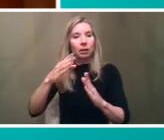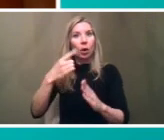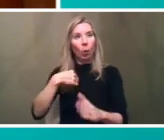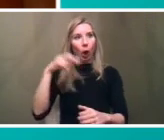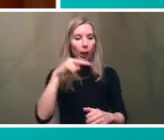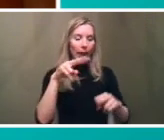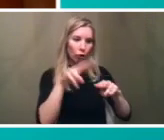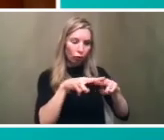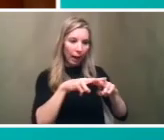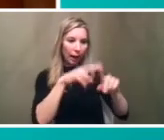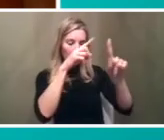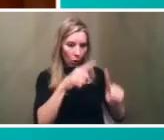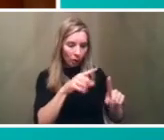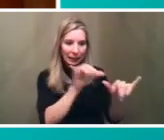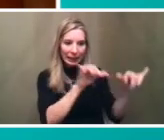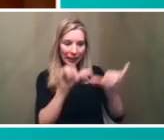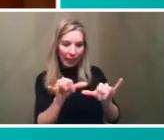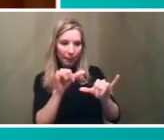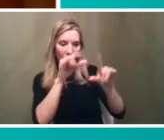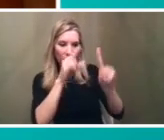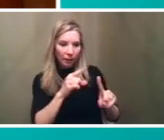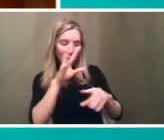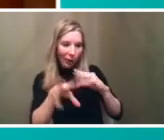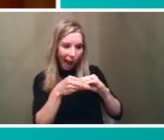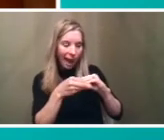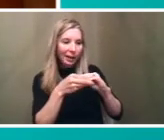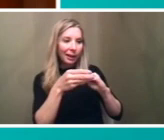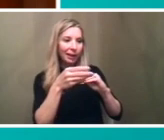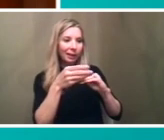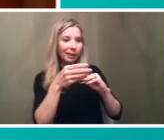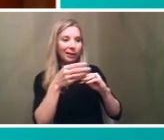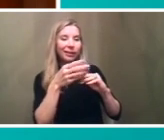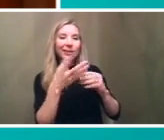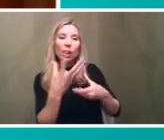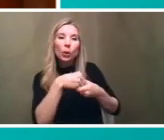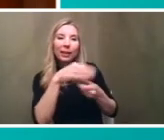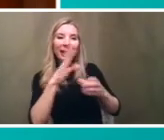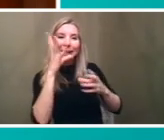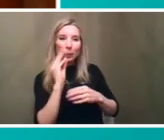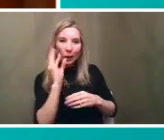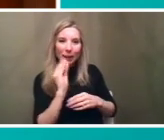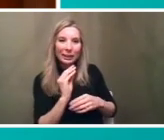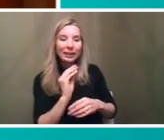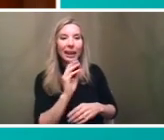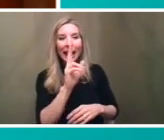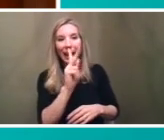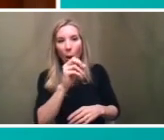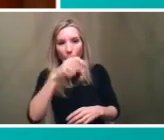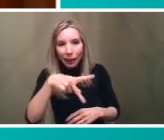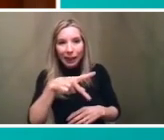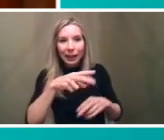that have the same objective in terms of adding uh facilitating the experience uh whether it be the king of prussia rail initiative